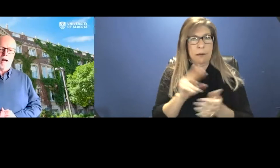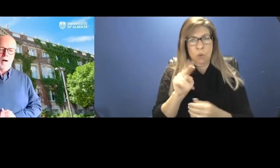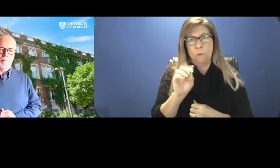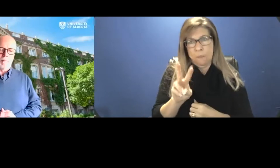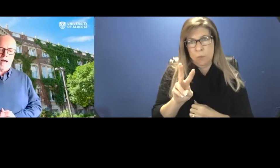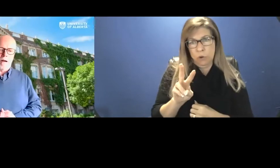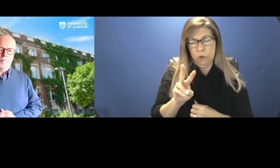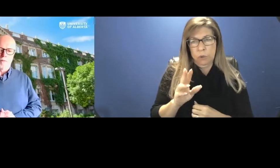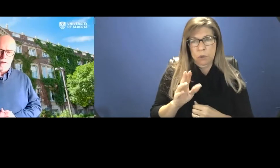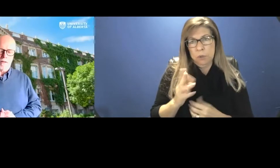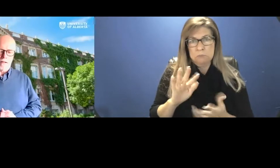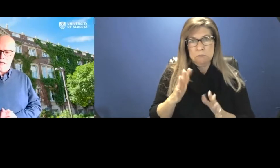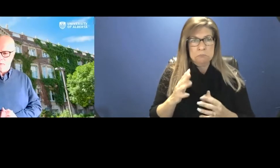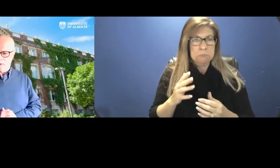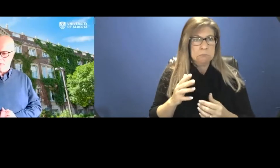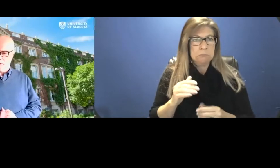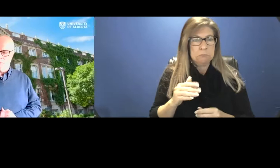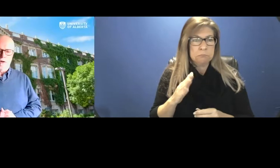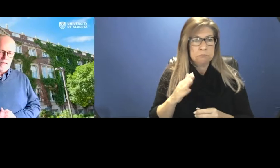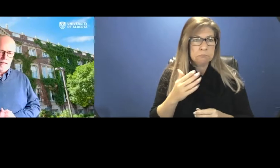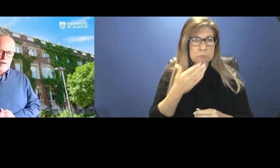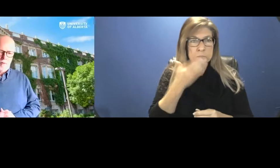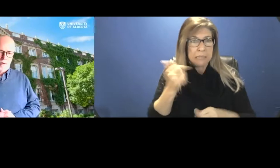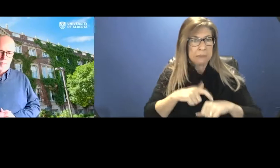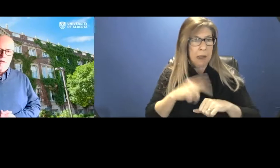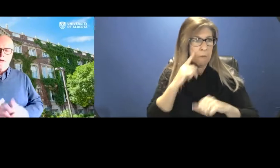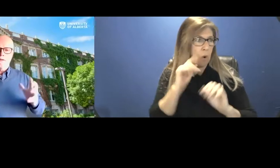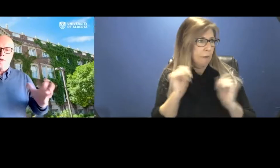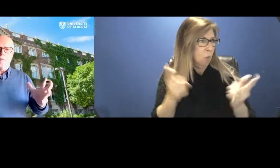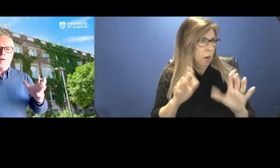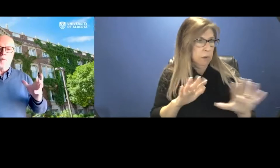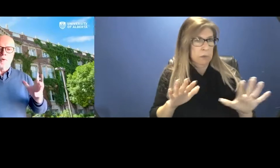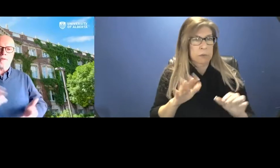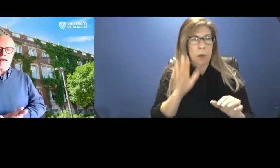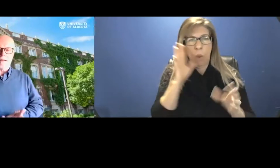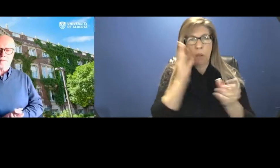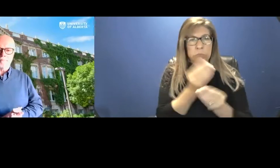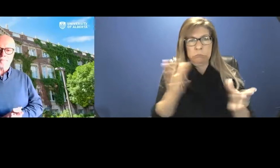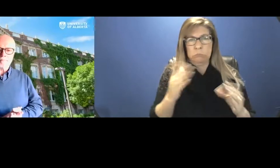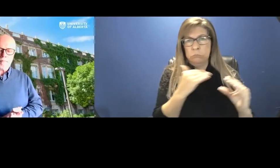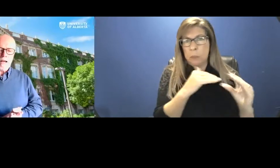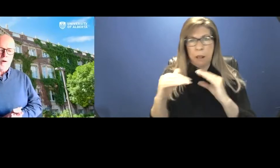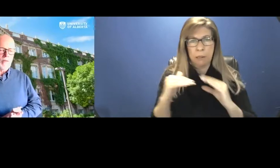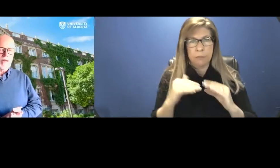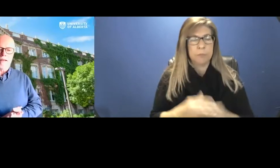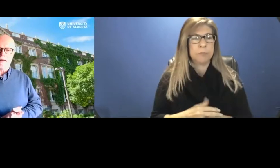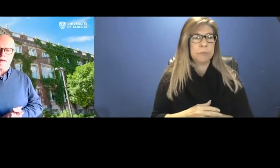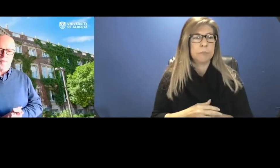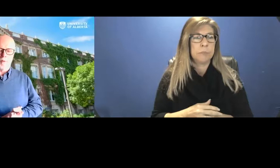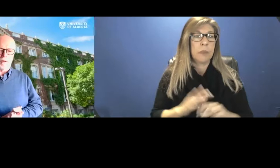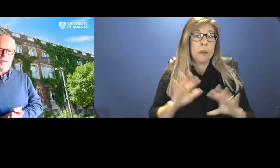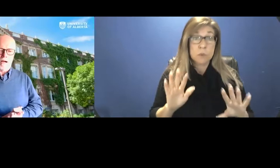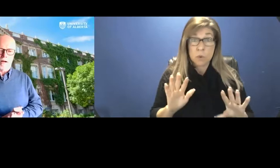um, um, convenient and then we'll communicate that to everyone. So with that, I want to thank